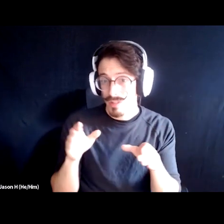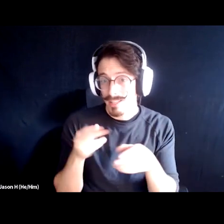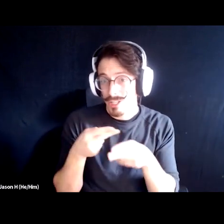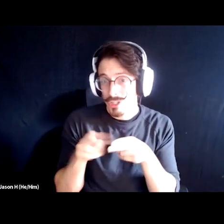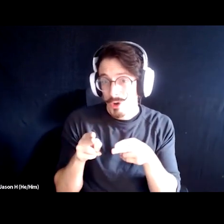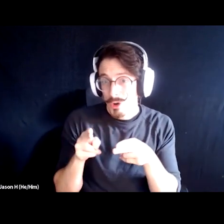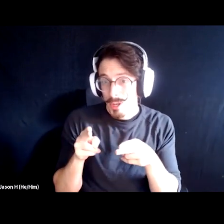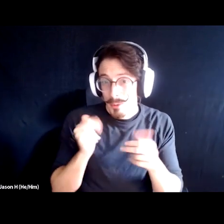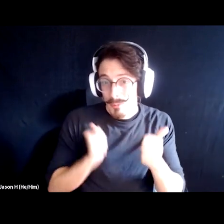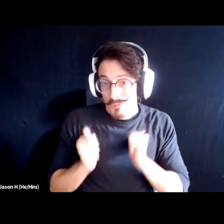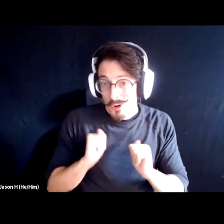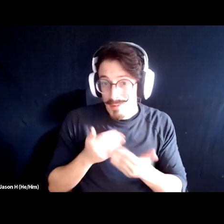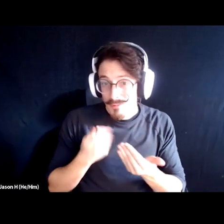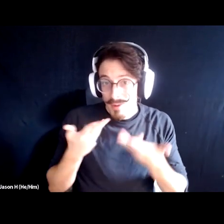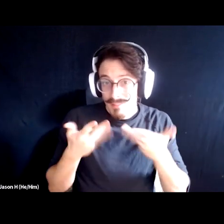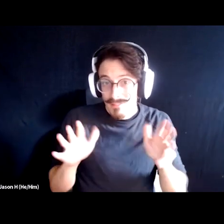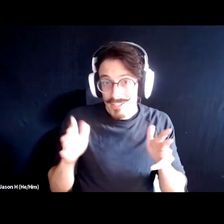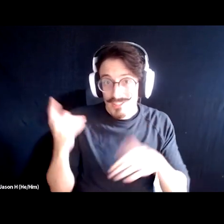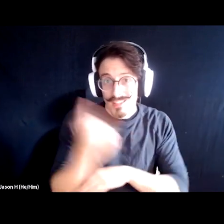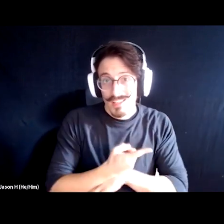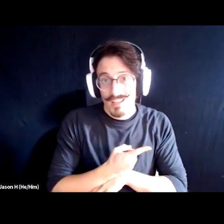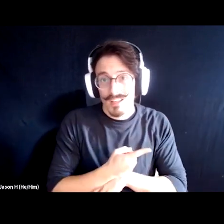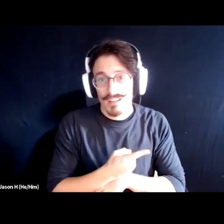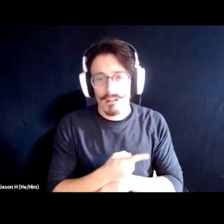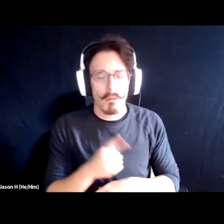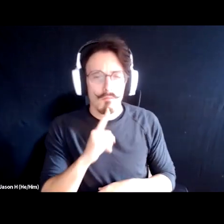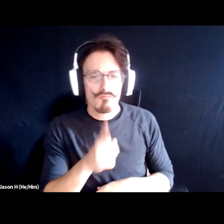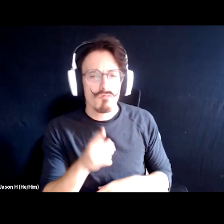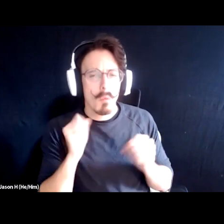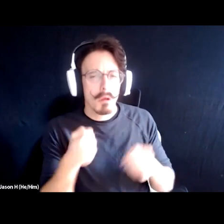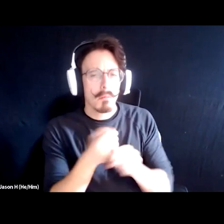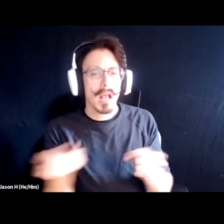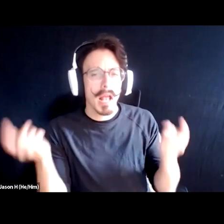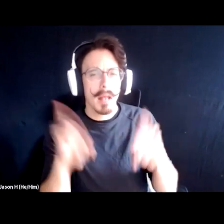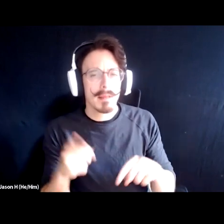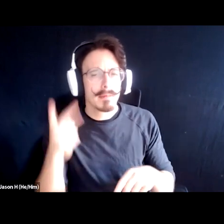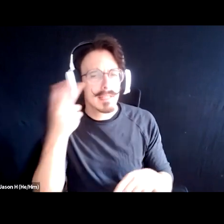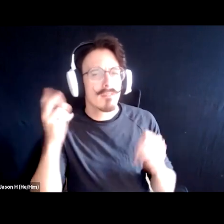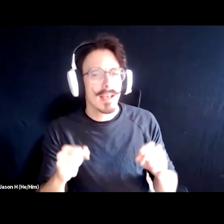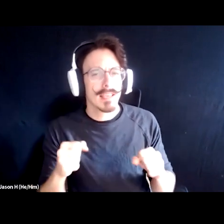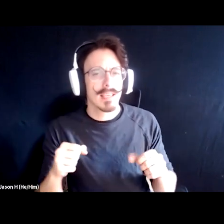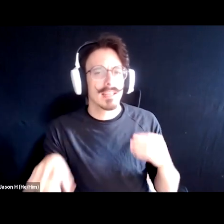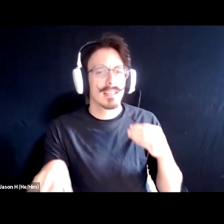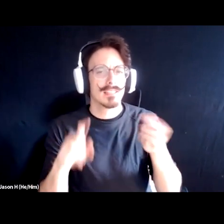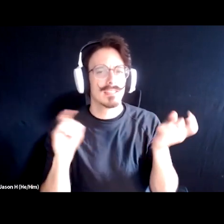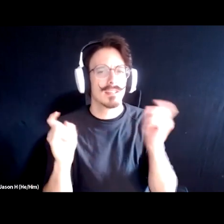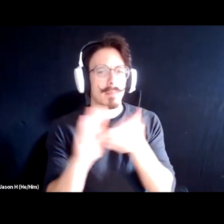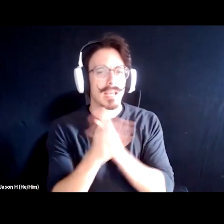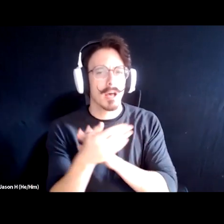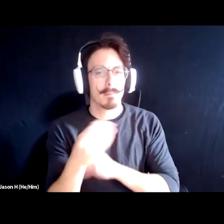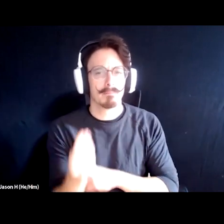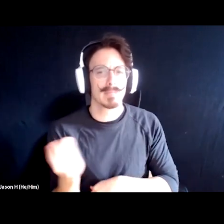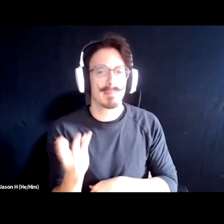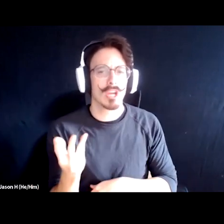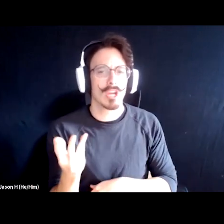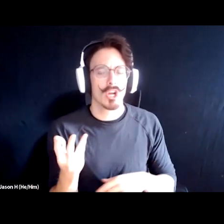before we end the day? Oh, bet we could make it happen. me see if I can get this thing to go on speakerphone here. And hopefully you guys can still